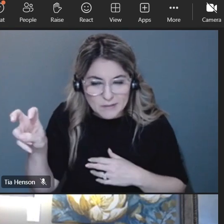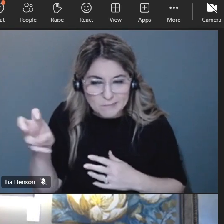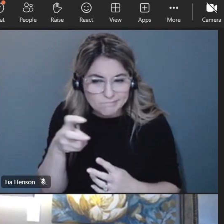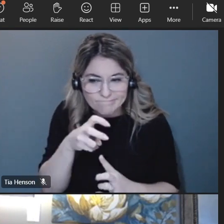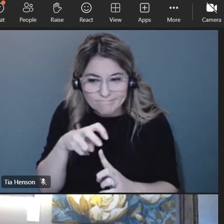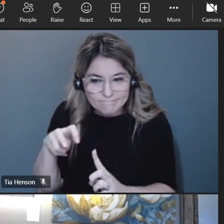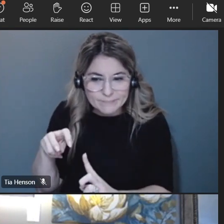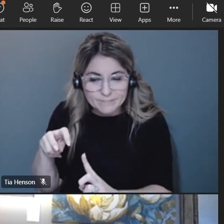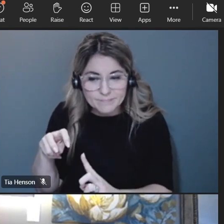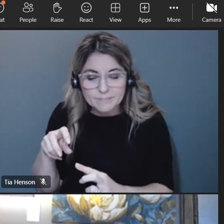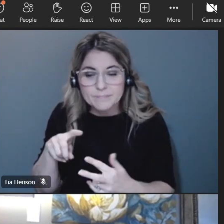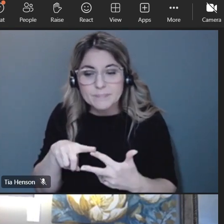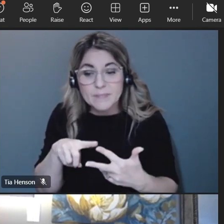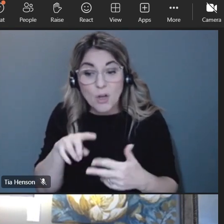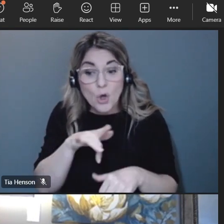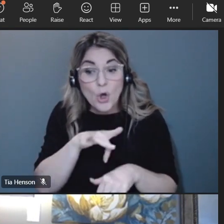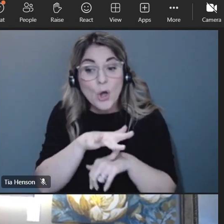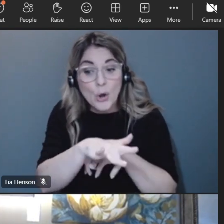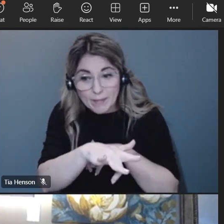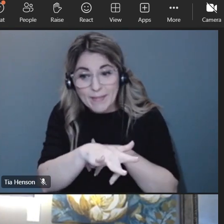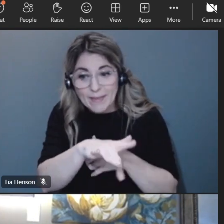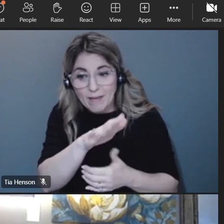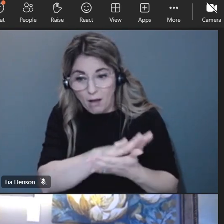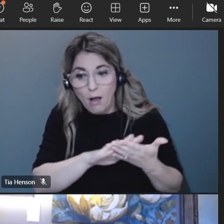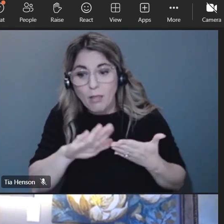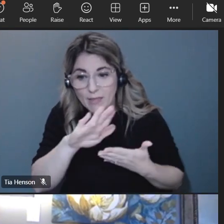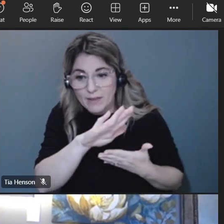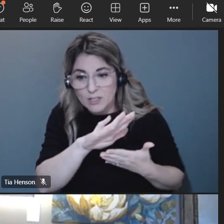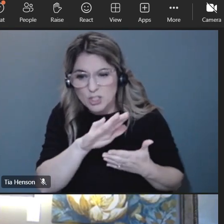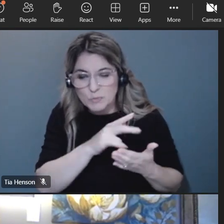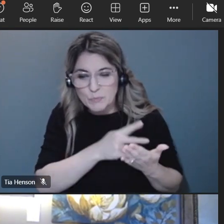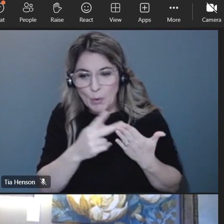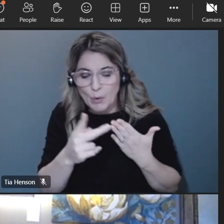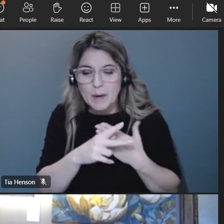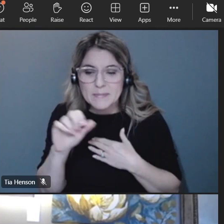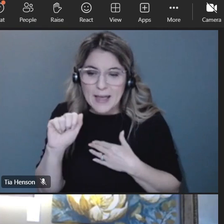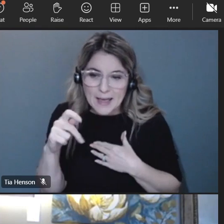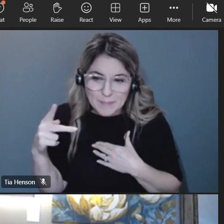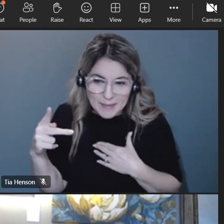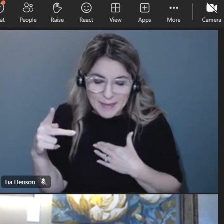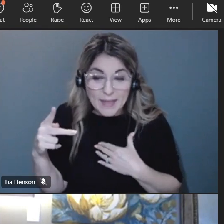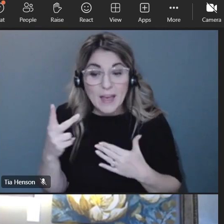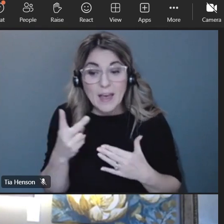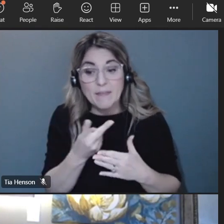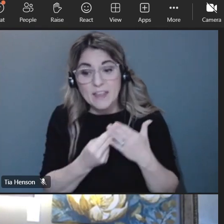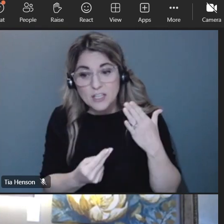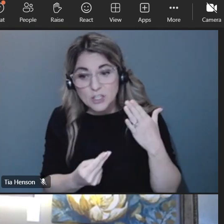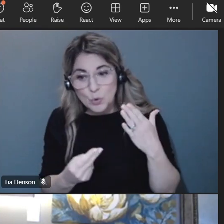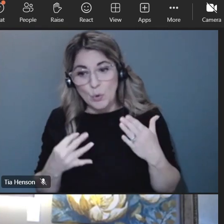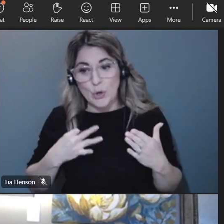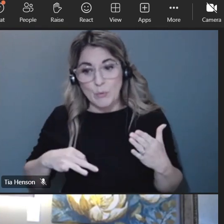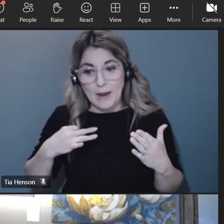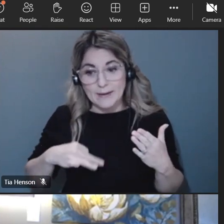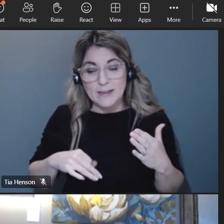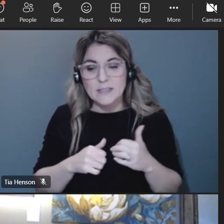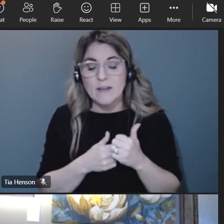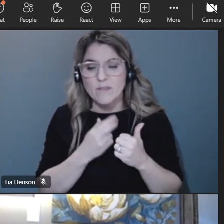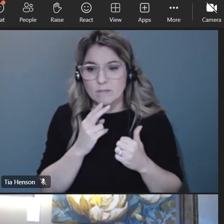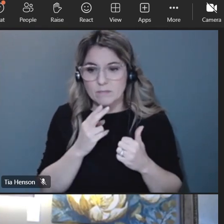around early college programs ap dual credit and perspectives on that both for the high school experience and also beyond